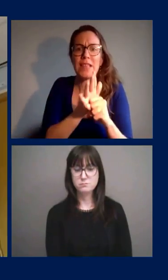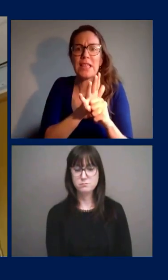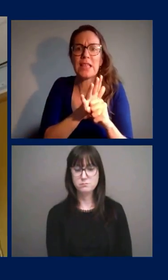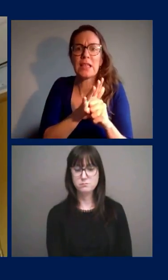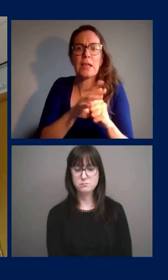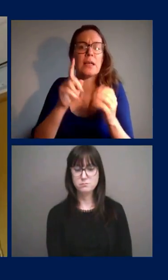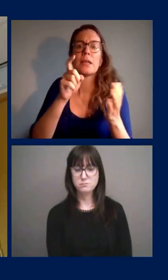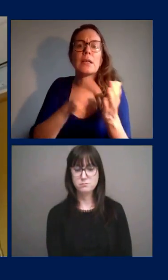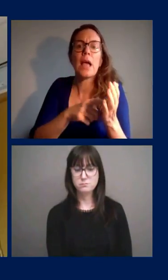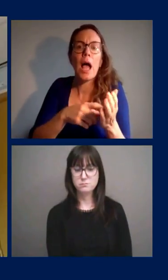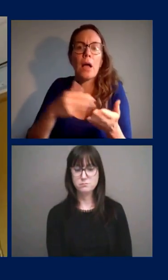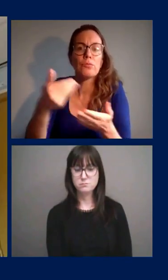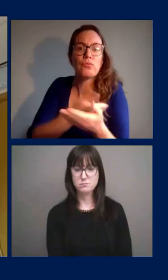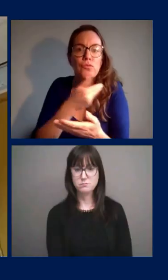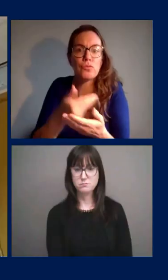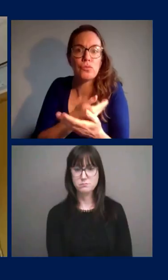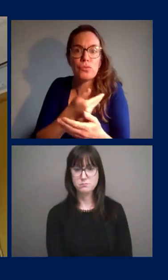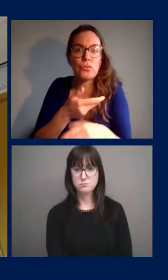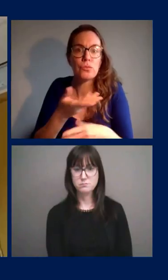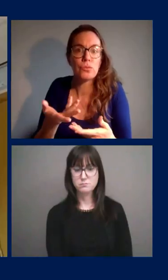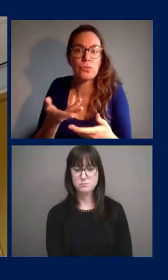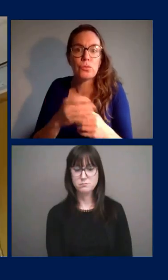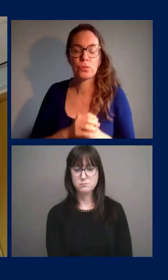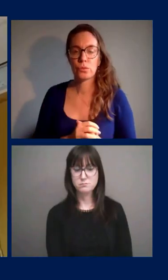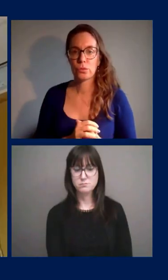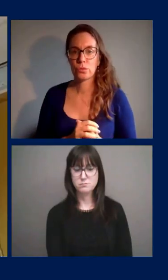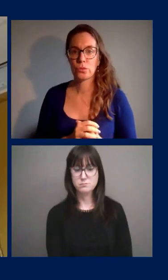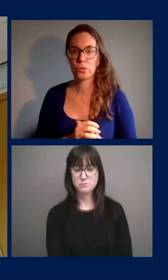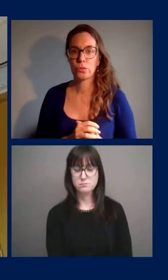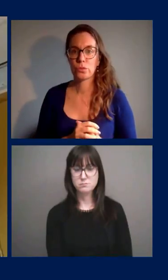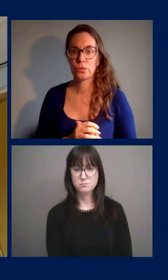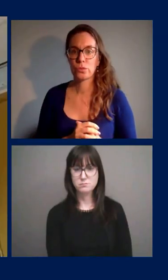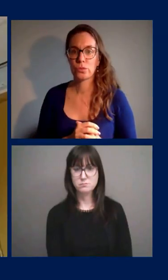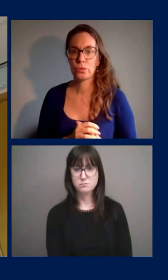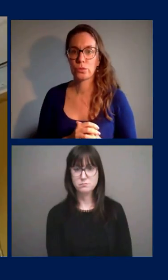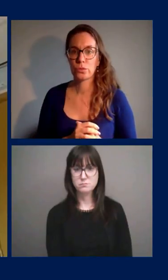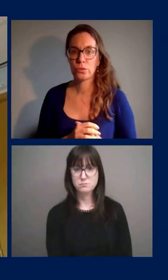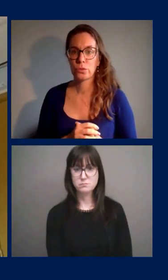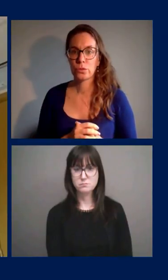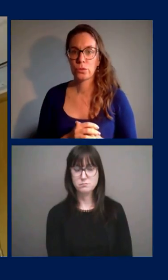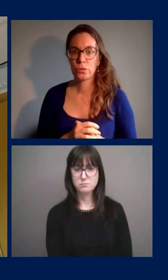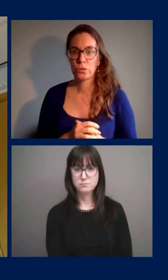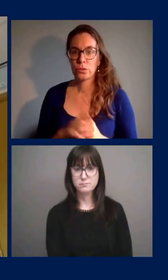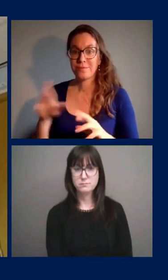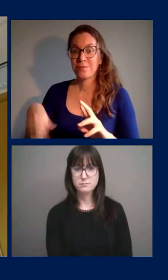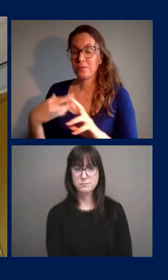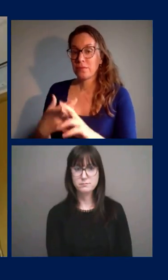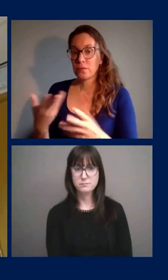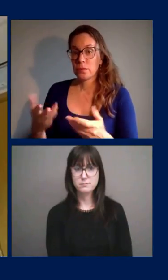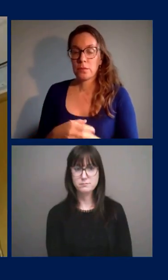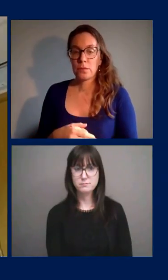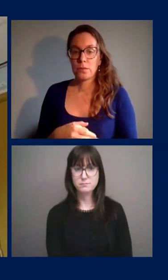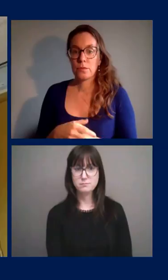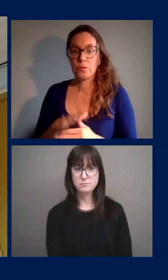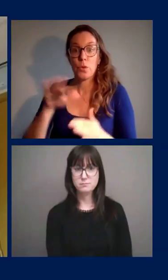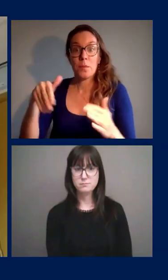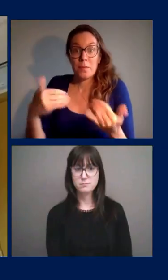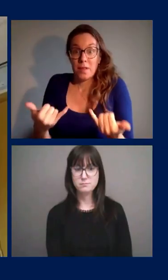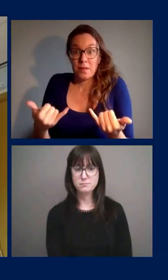or negative to the COVID-19 okay well I have not all the results now